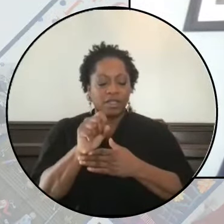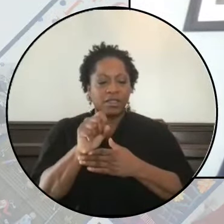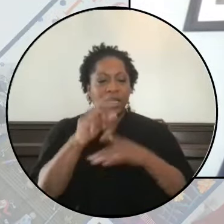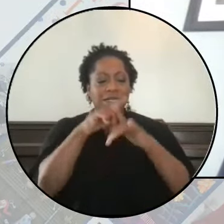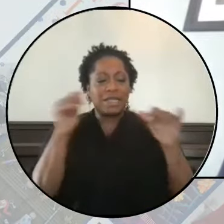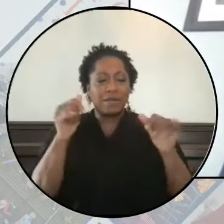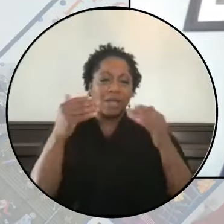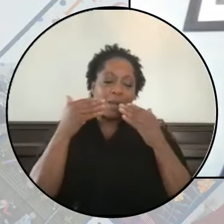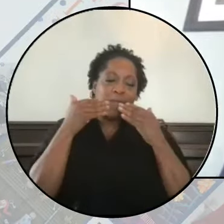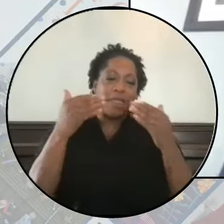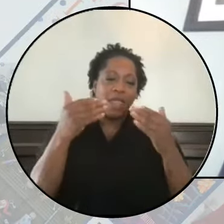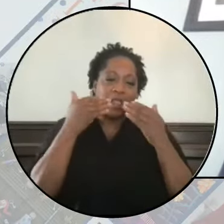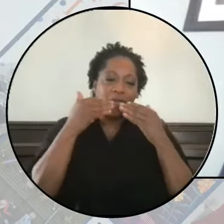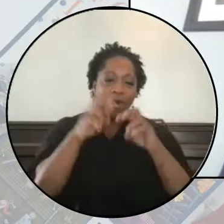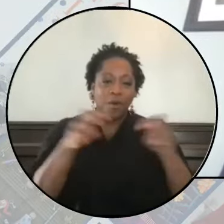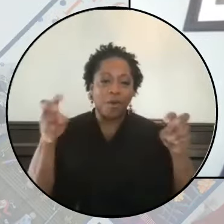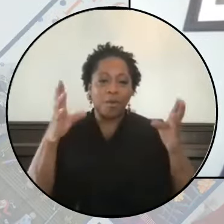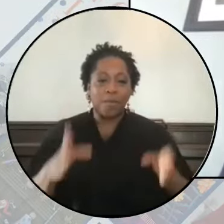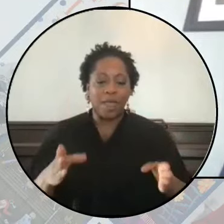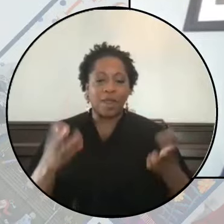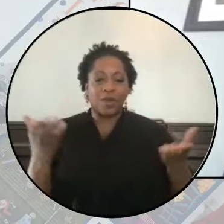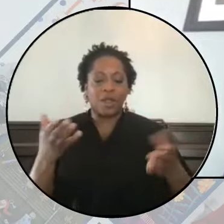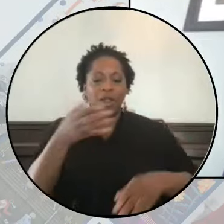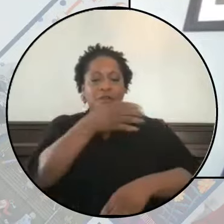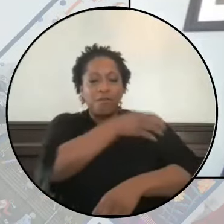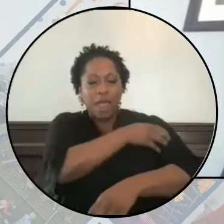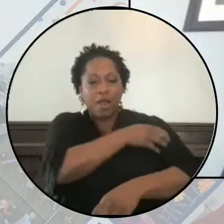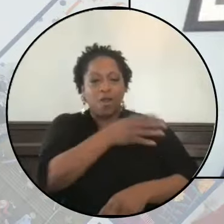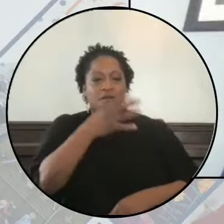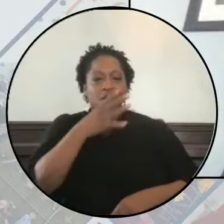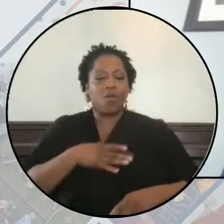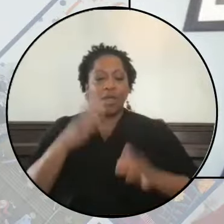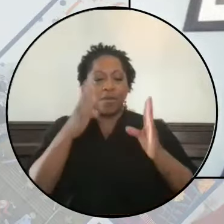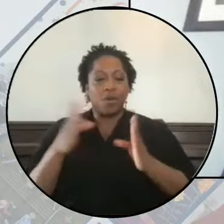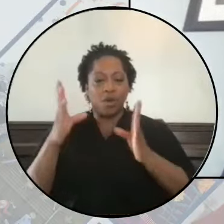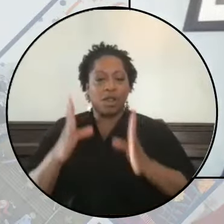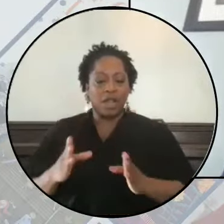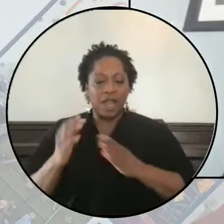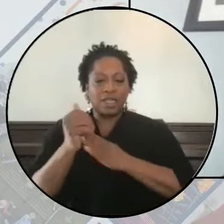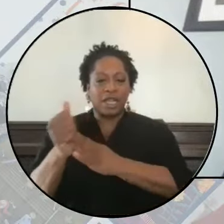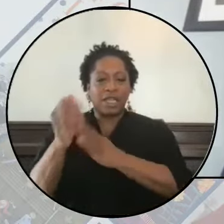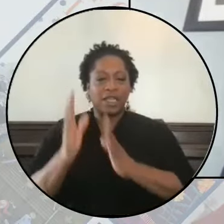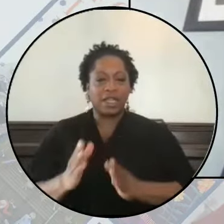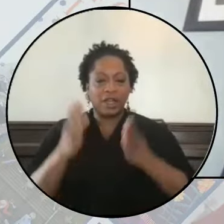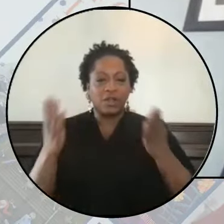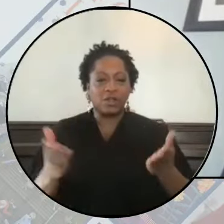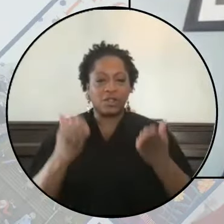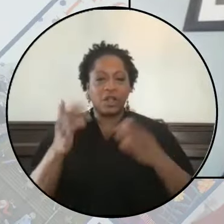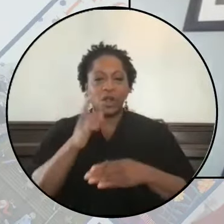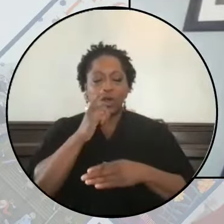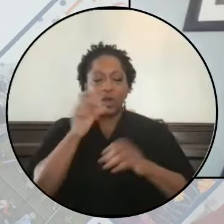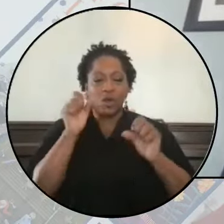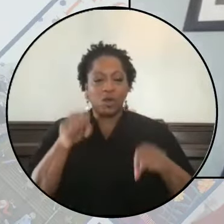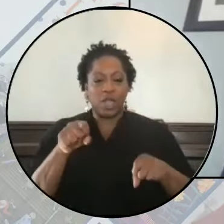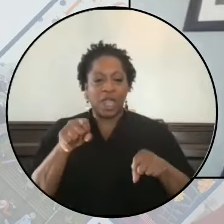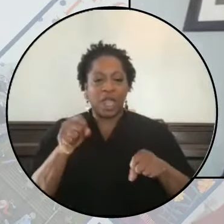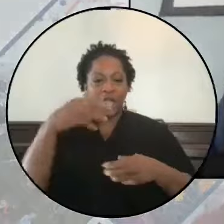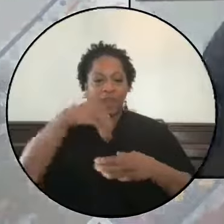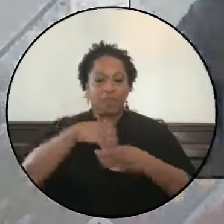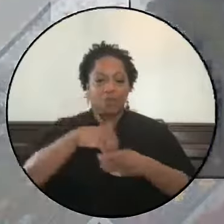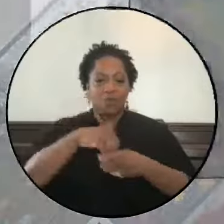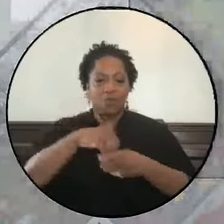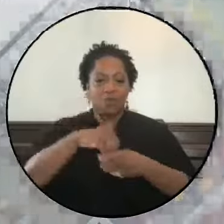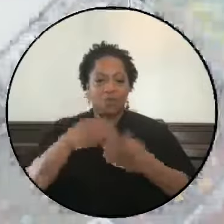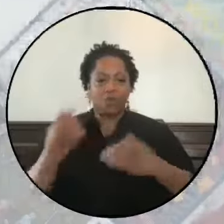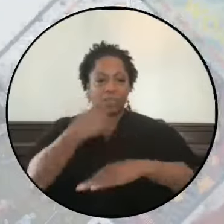that we have this panel of powerful women organizers and leaders who are able to be with us today.